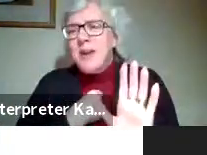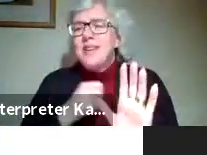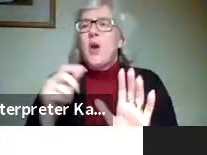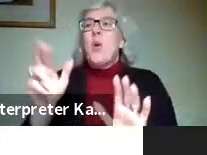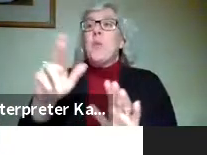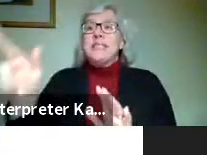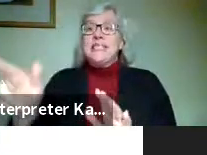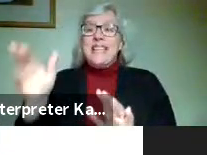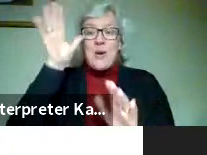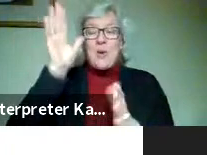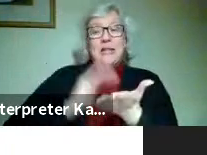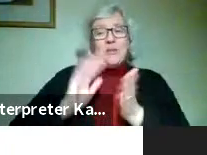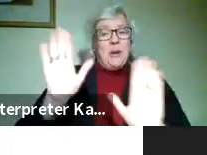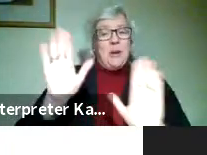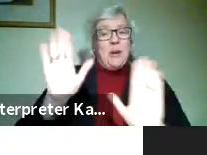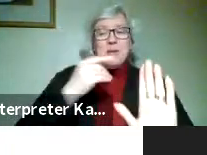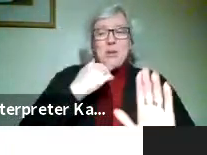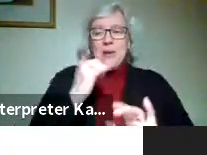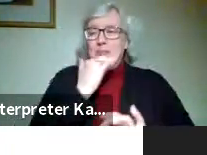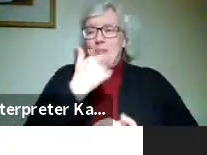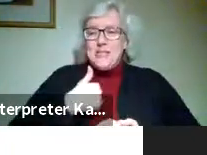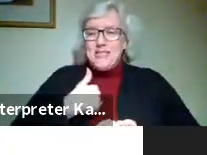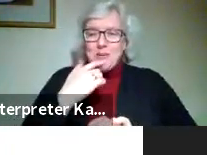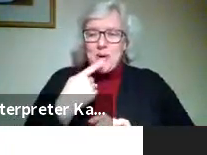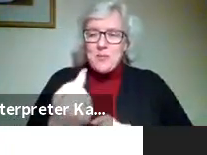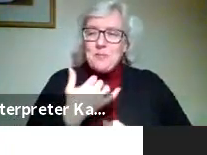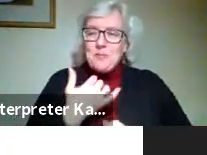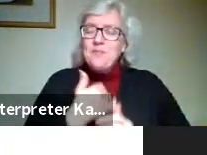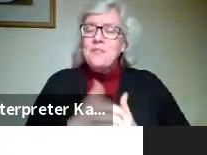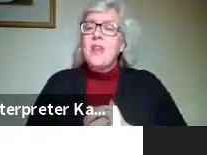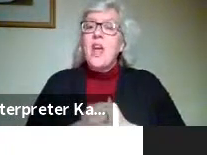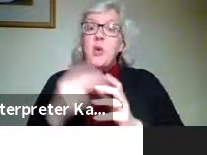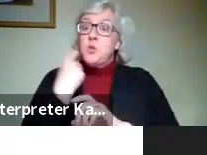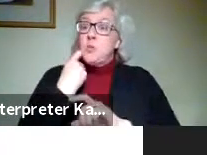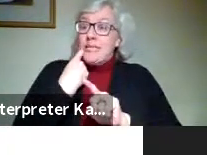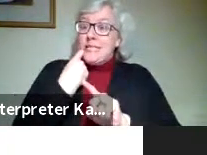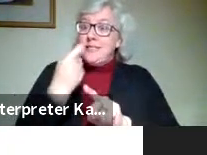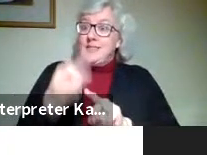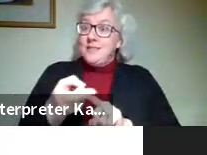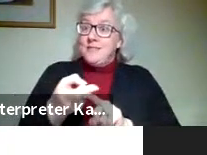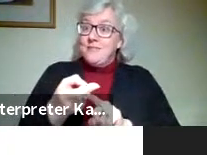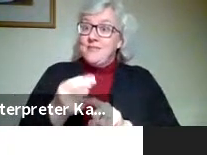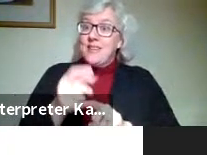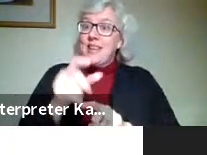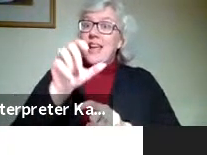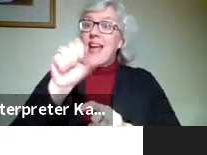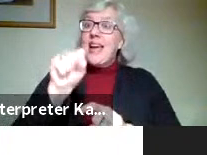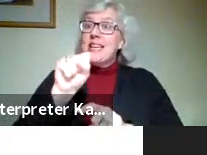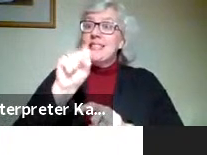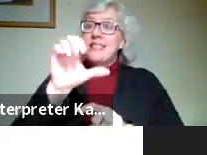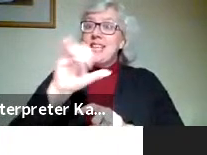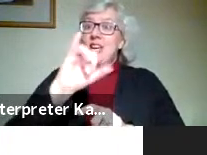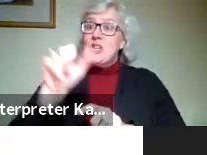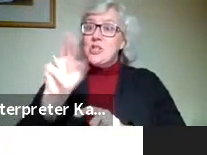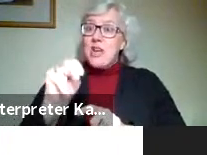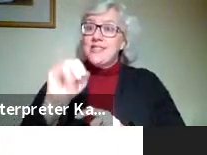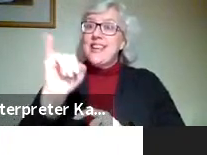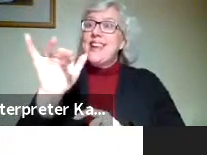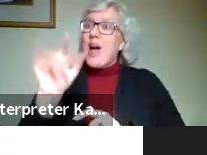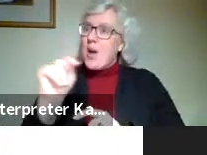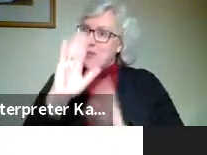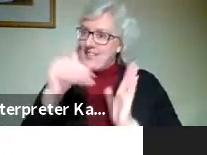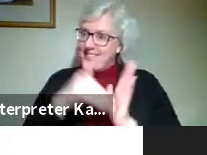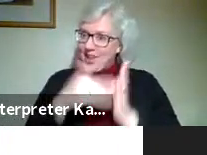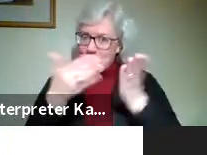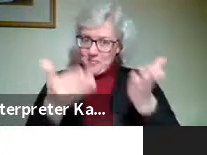Elkhorn, excuse me. And you can see here some footage from our most recent venue, which is the SC Johnson IMET Center. The